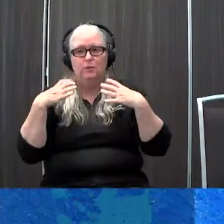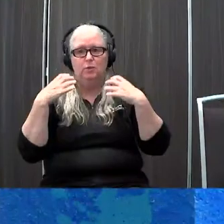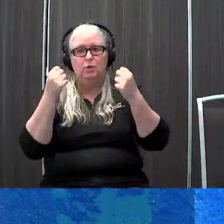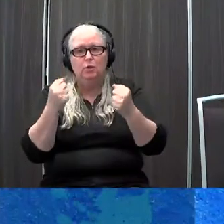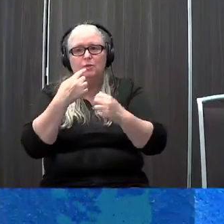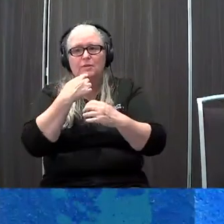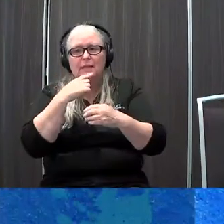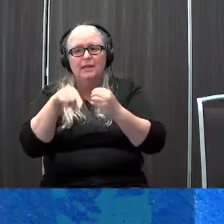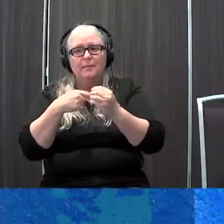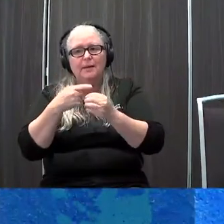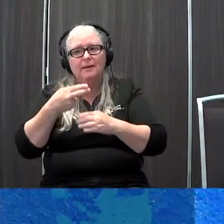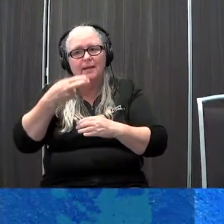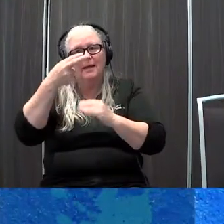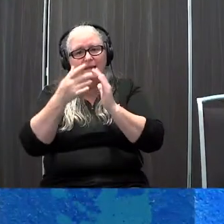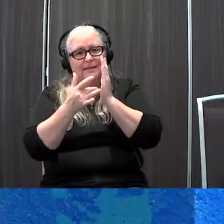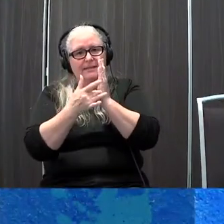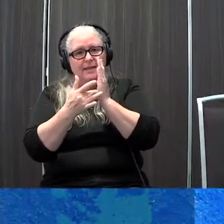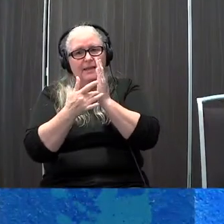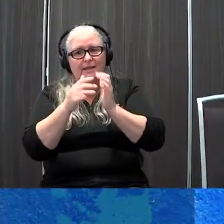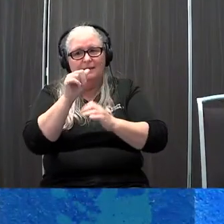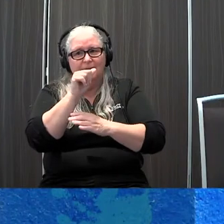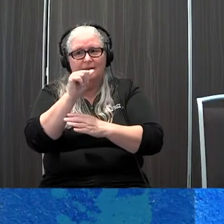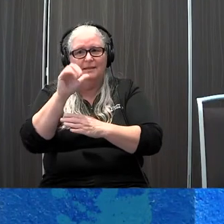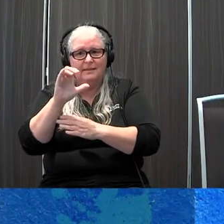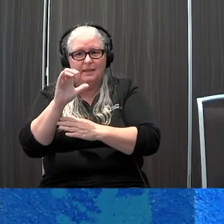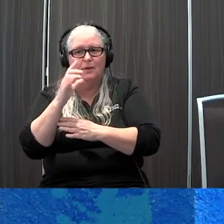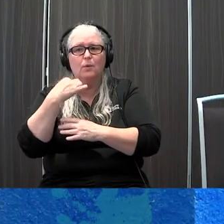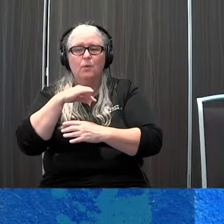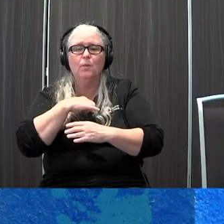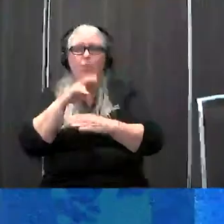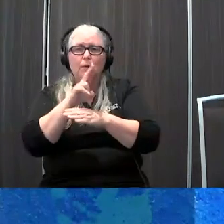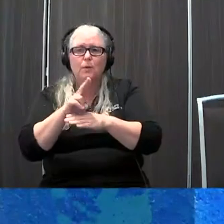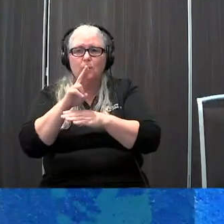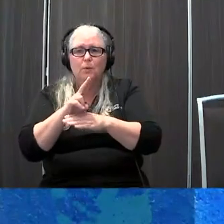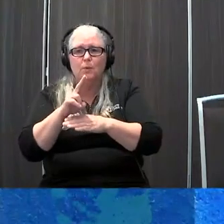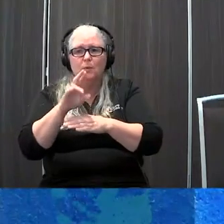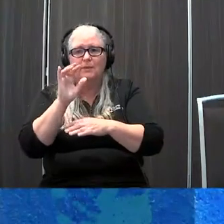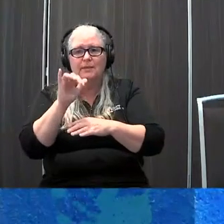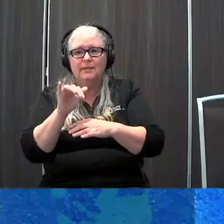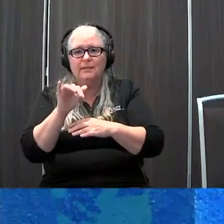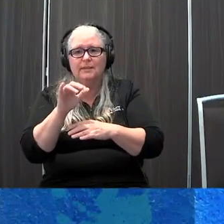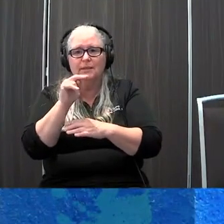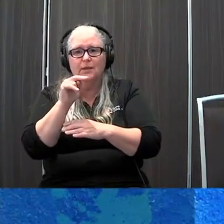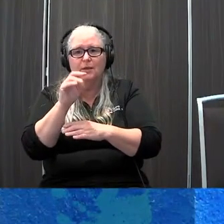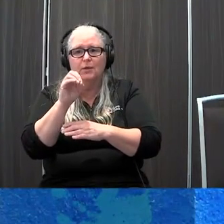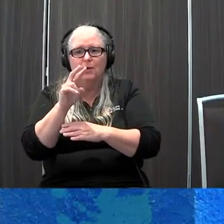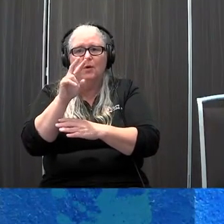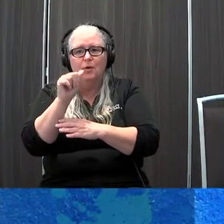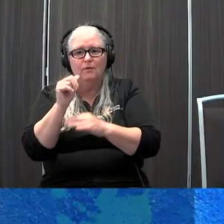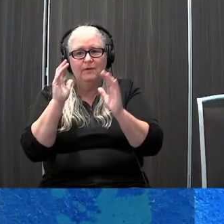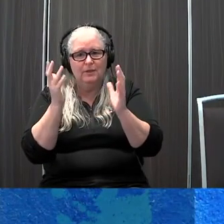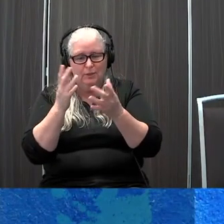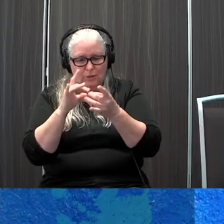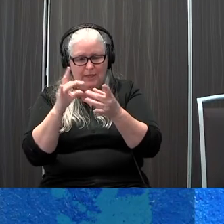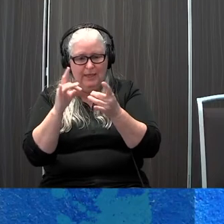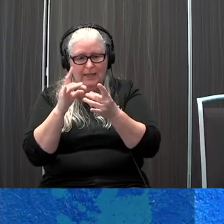we use the Nova Chat I found that a lot of professionals underestimated my daughter's ability to use technology she finally